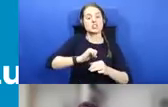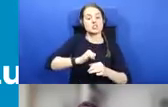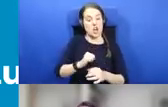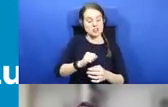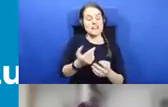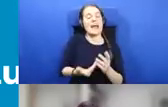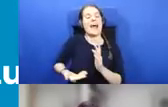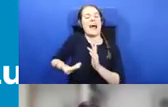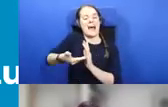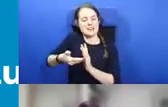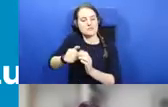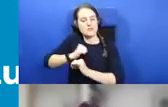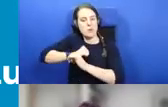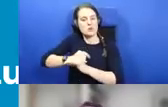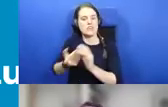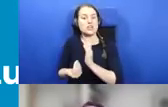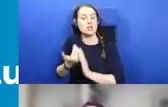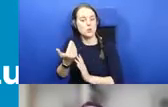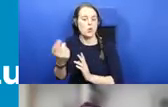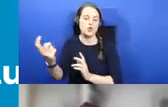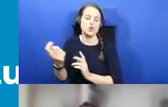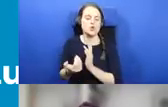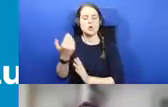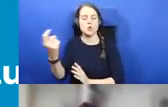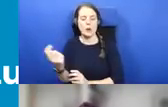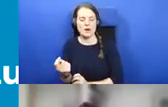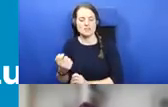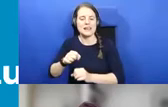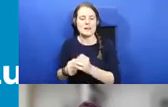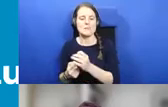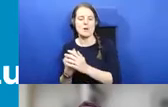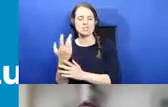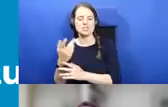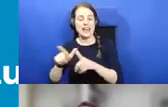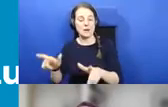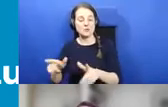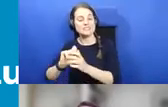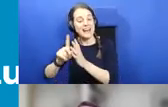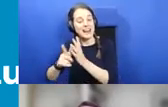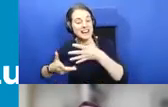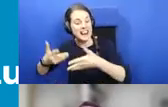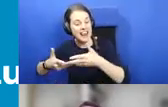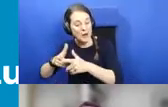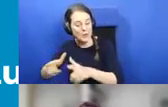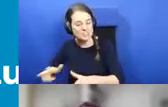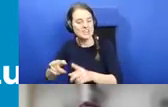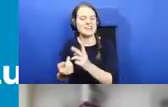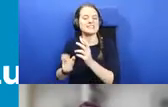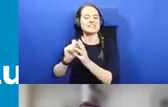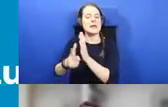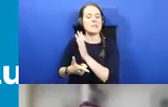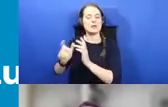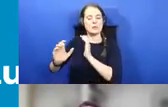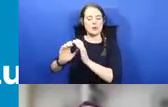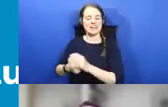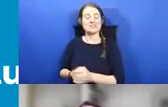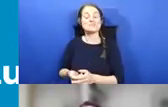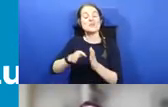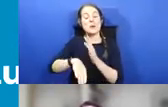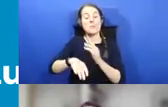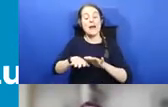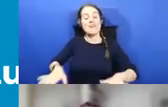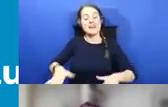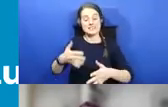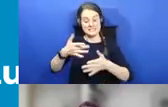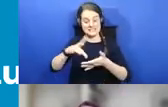languages, sign languages and also disabled communications. On behalf of Belfast City Council, I'd like to